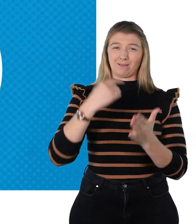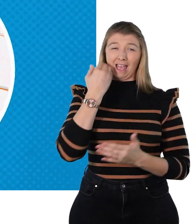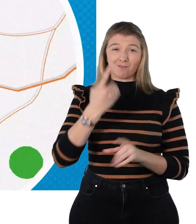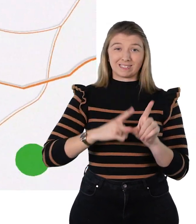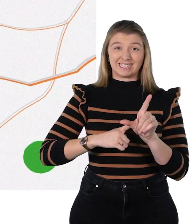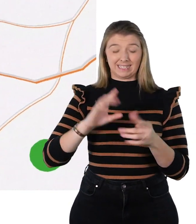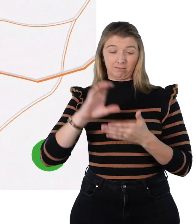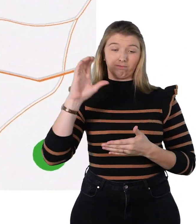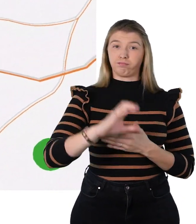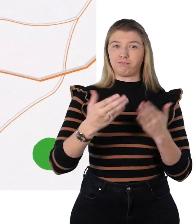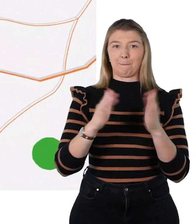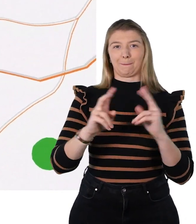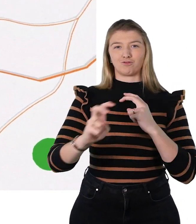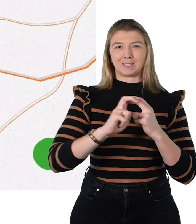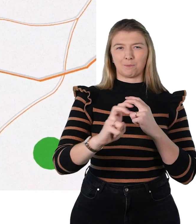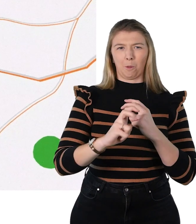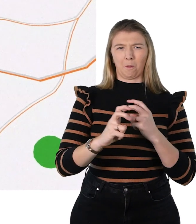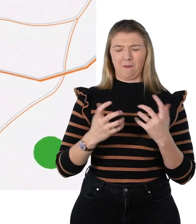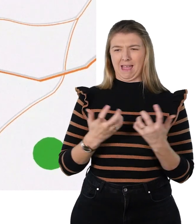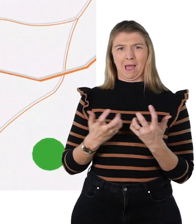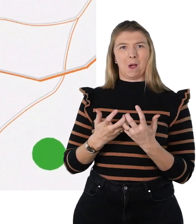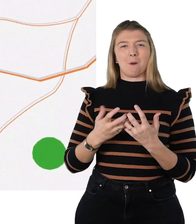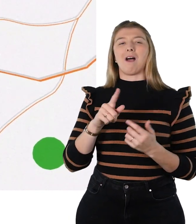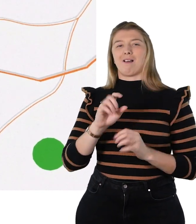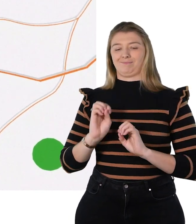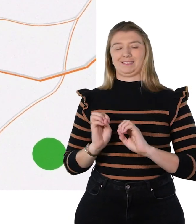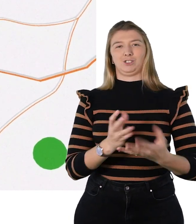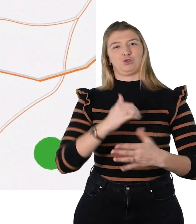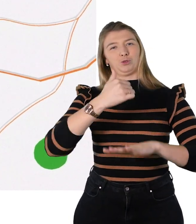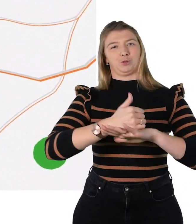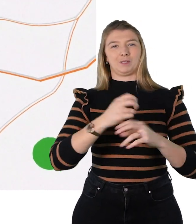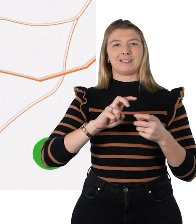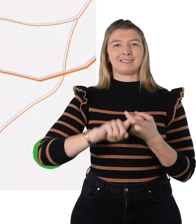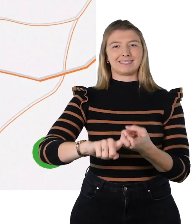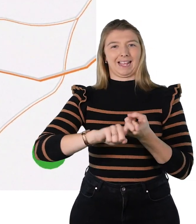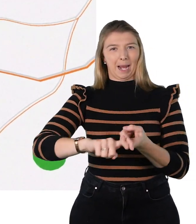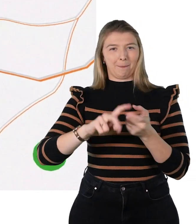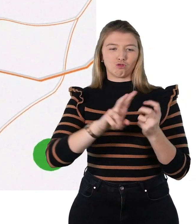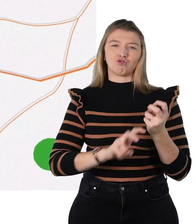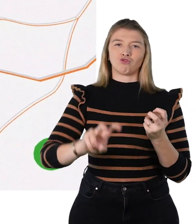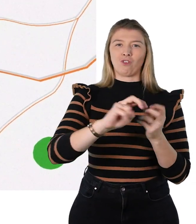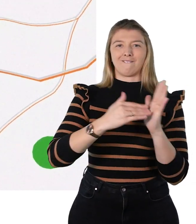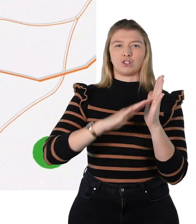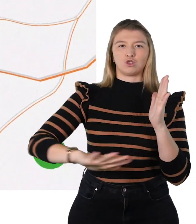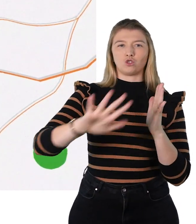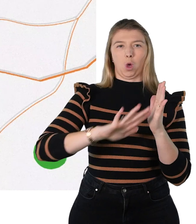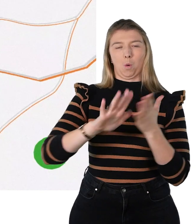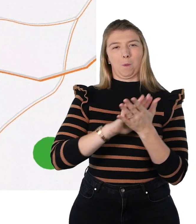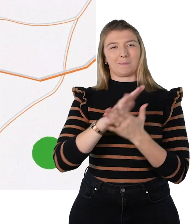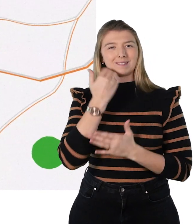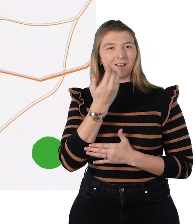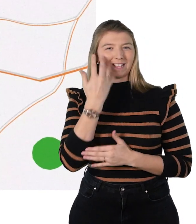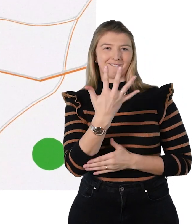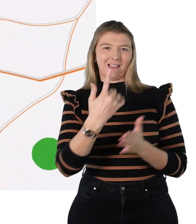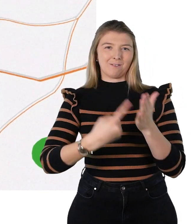transport, by introducing a sustainable travel zone, a £5 daily road user charge to drive in the zone between